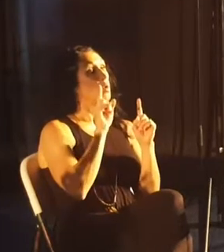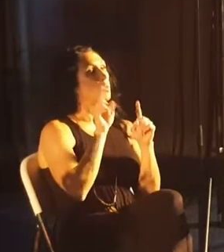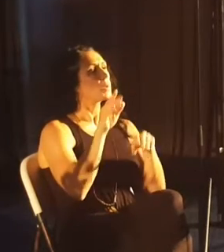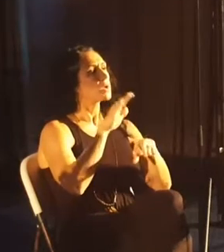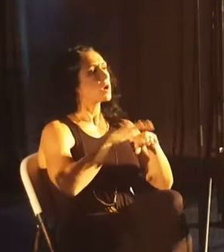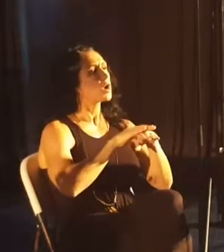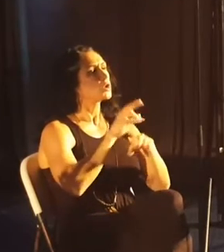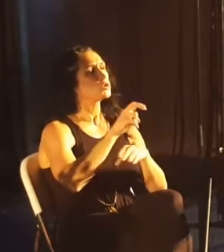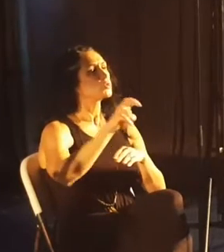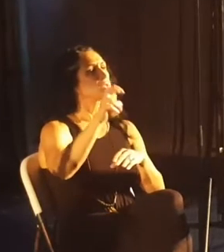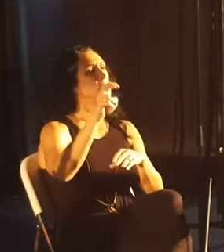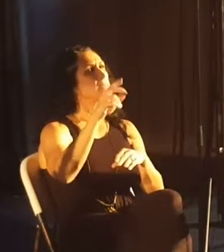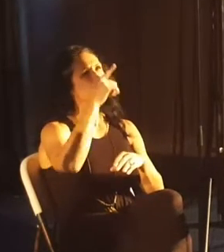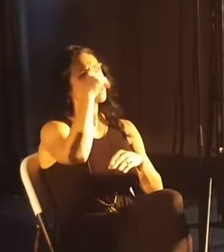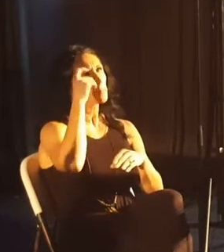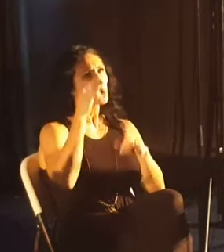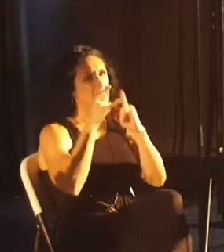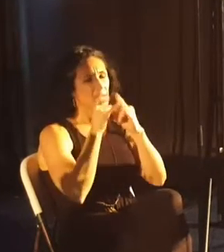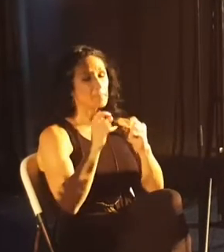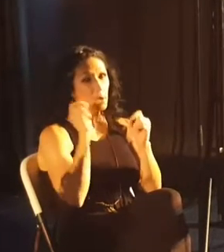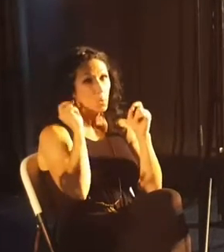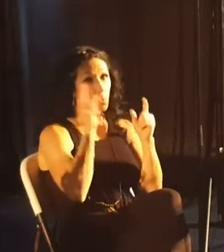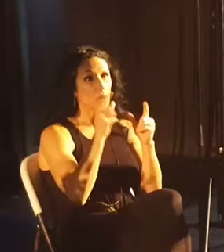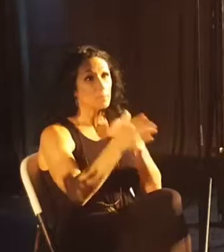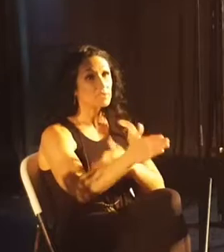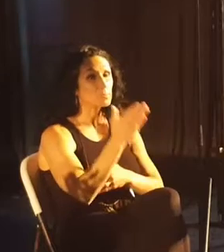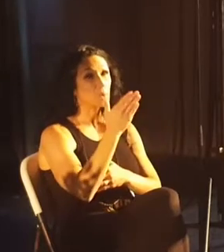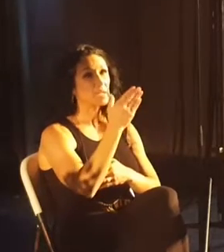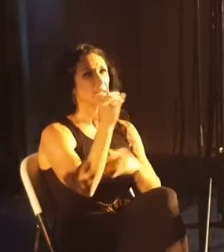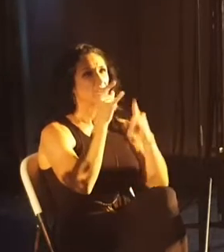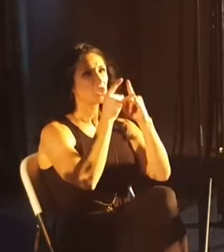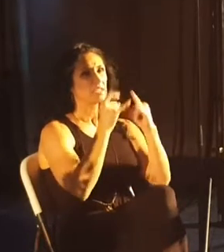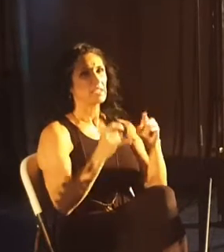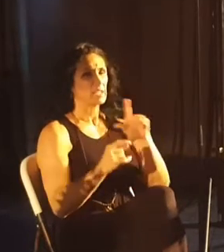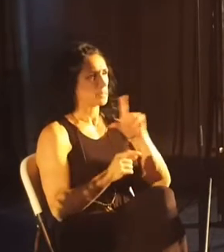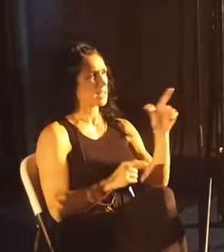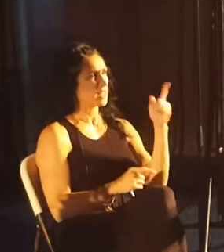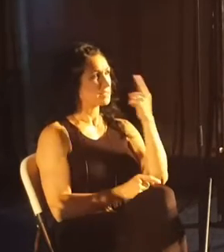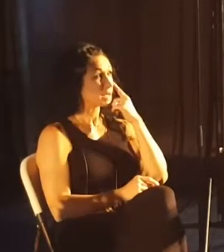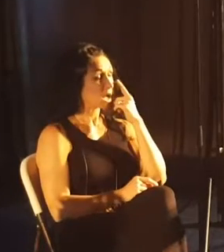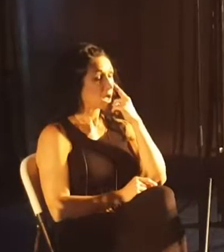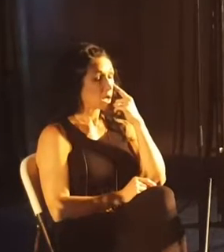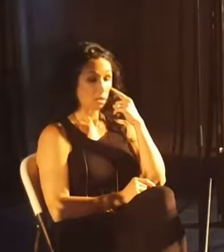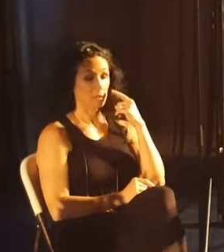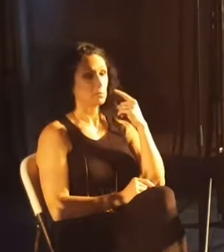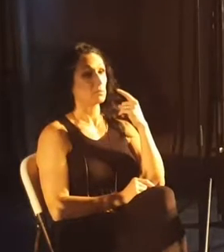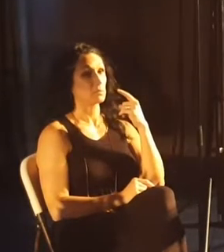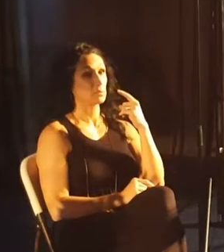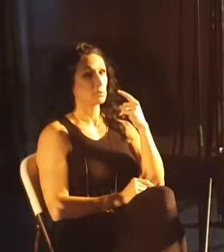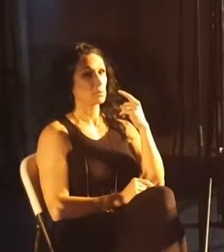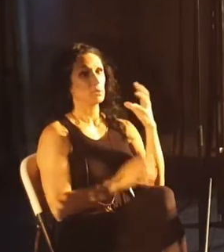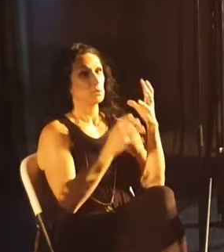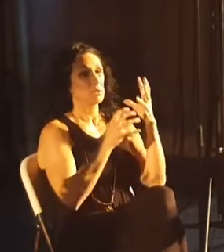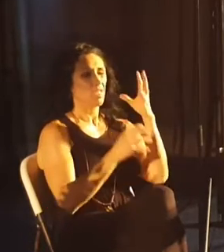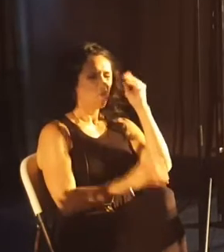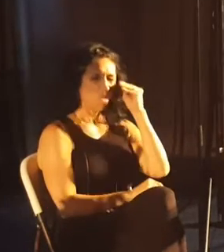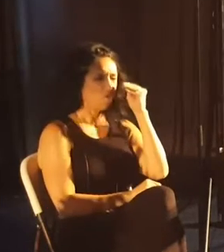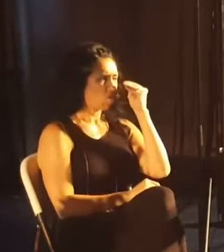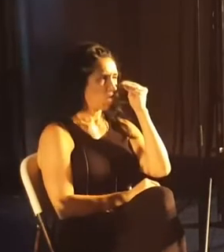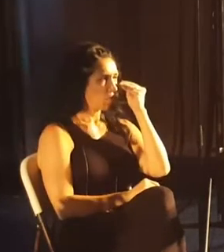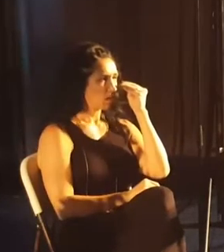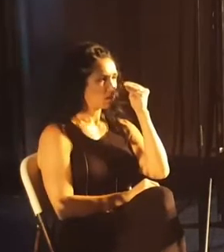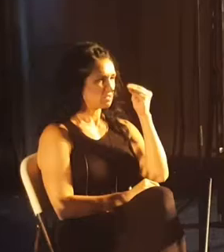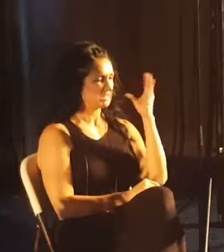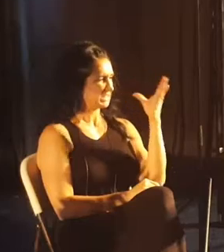and camping out, and I woke up one morning in our tent, and my left eye was just like matted shut. It was